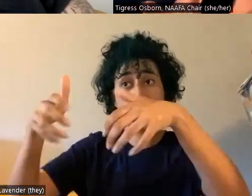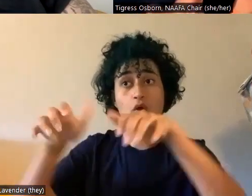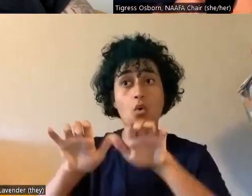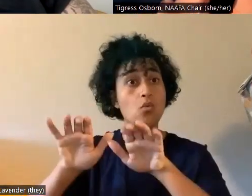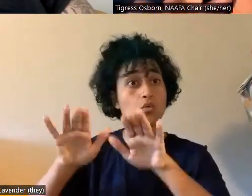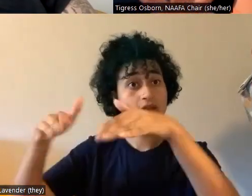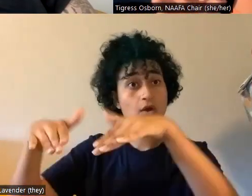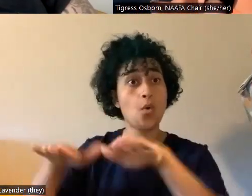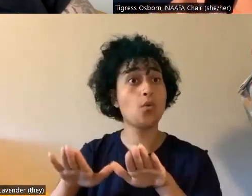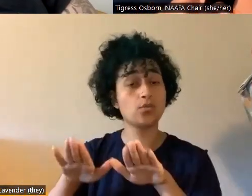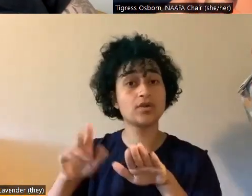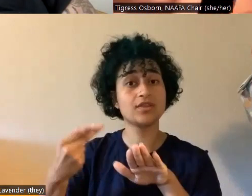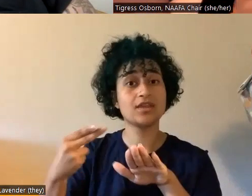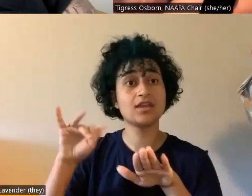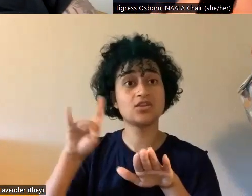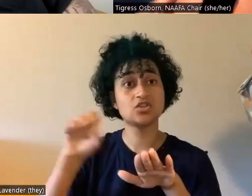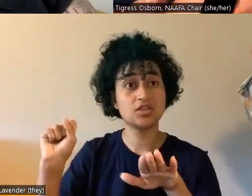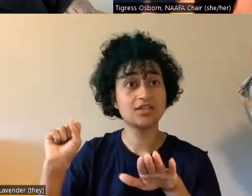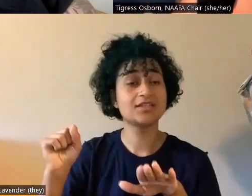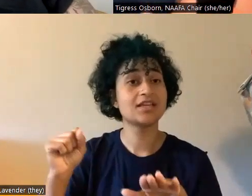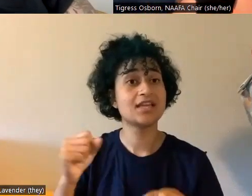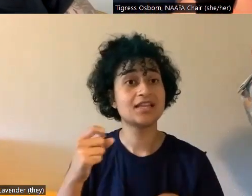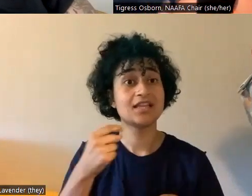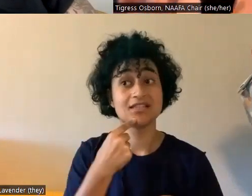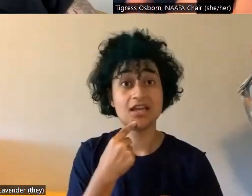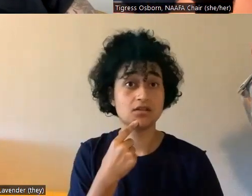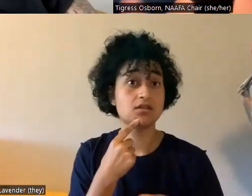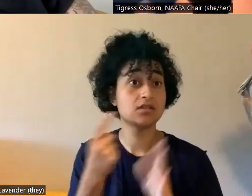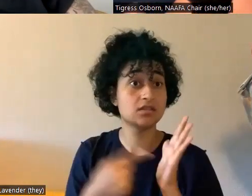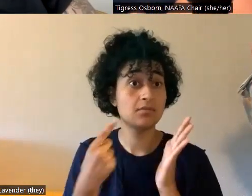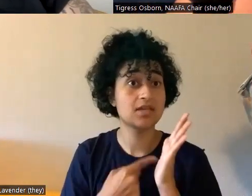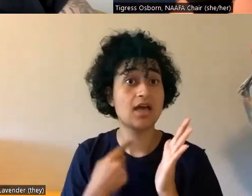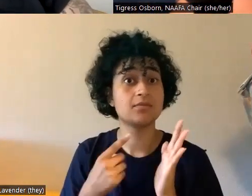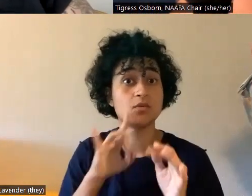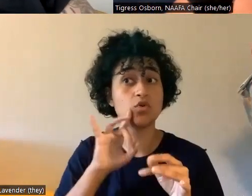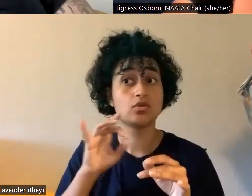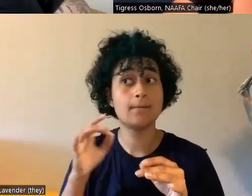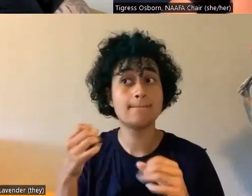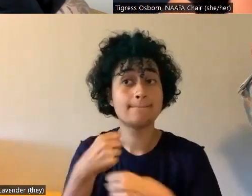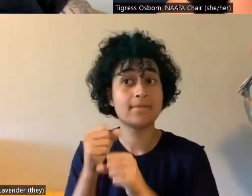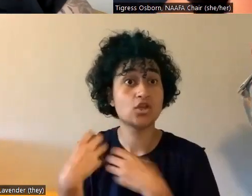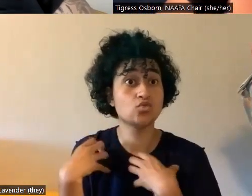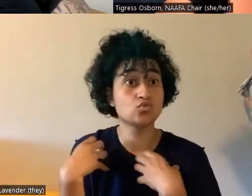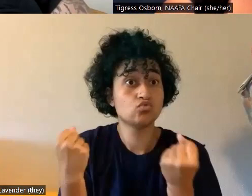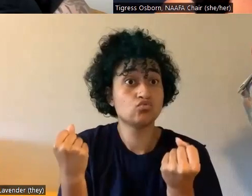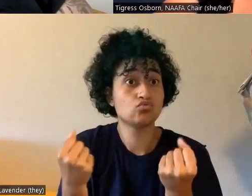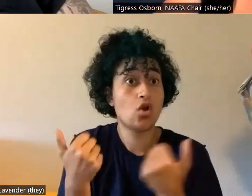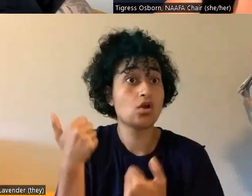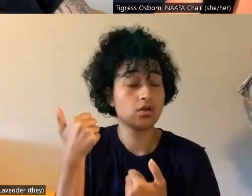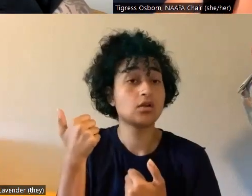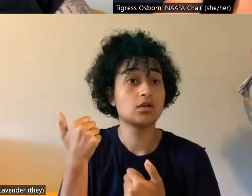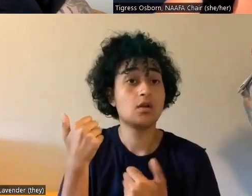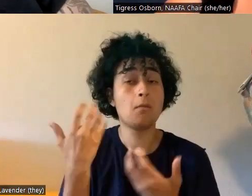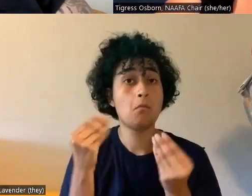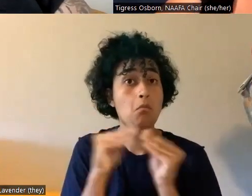particular model, it actually sort of reinforces the structure of the seat. So it actually has made their seat more stable for them. So, you know, it's,